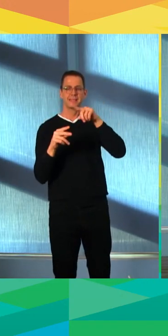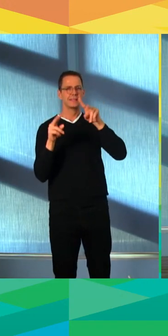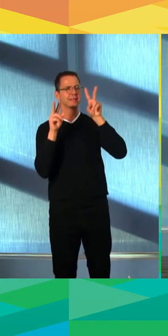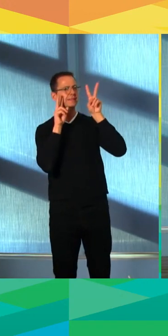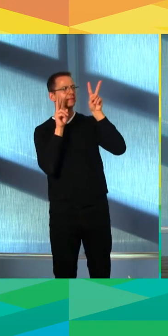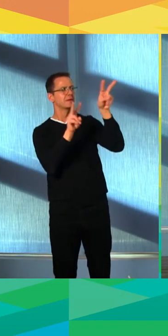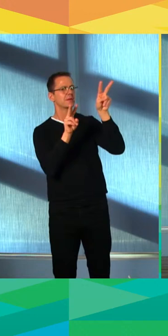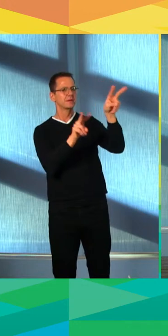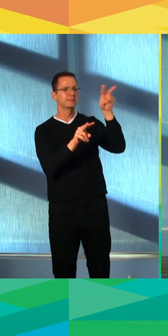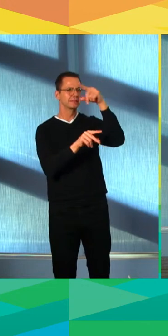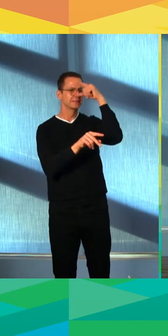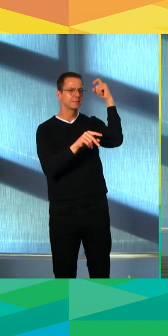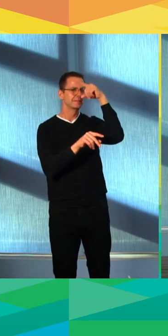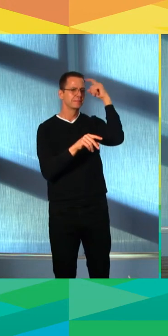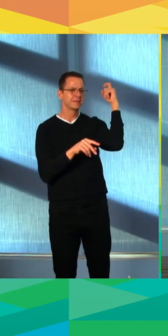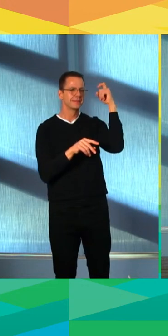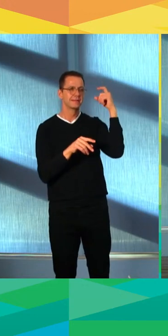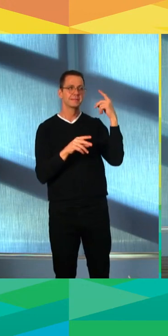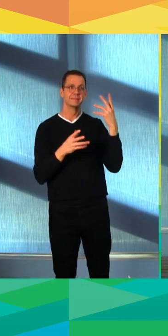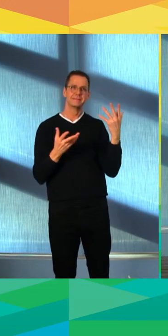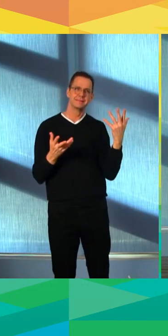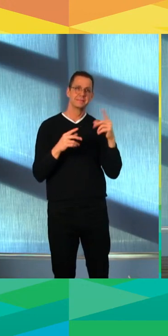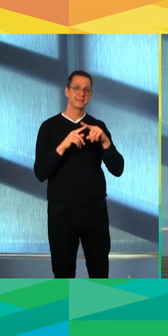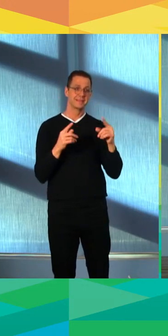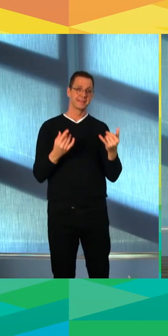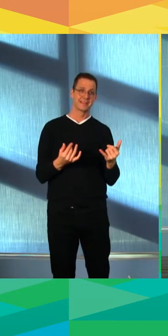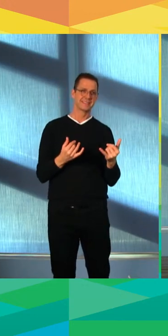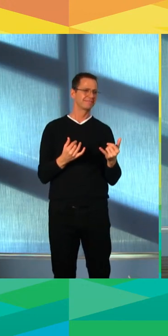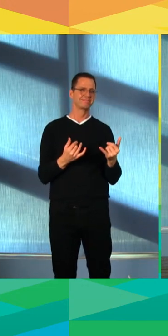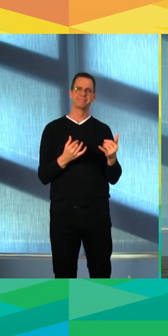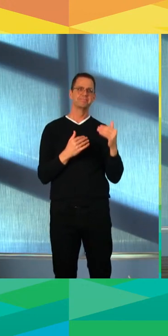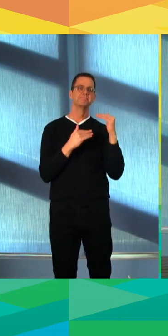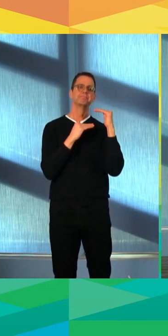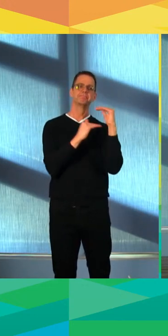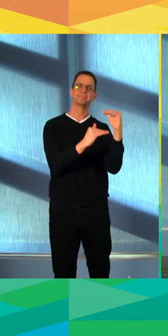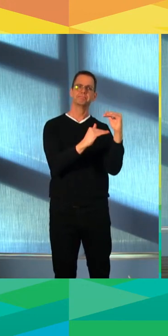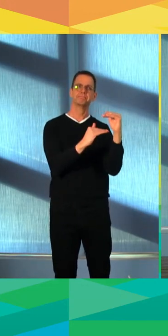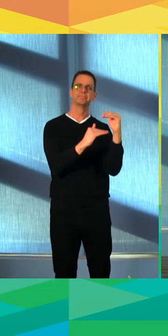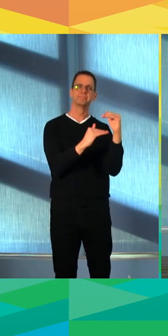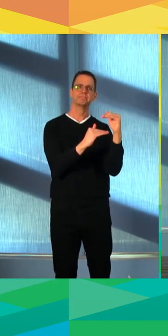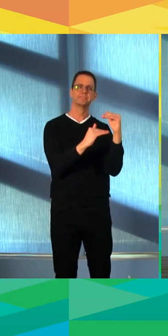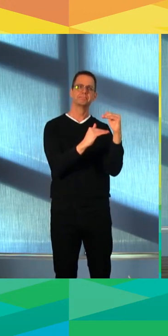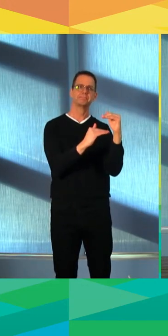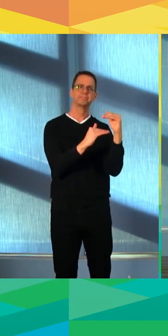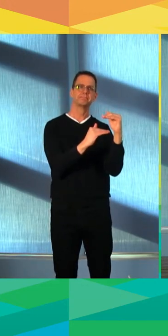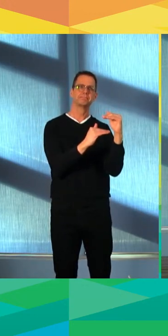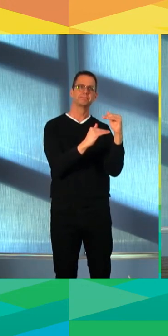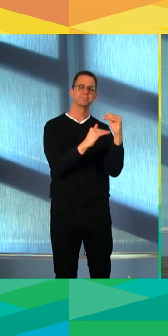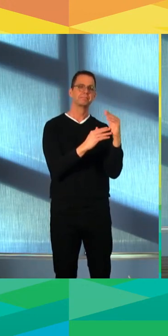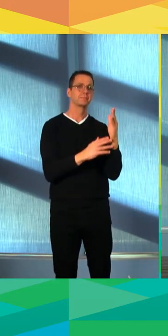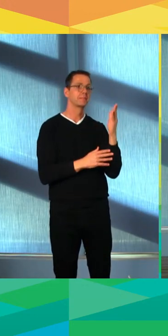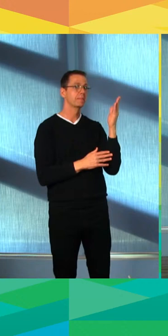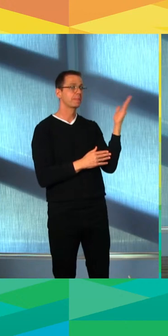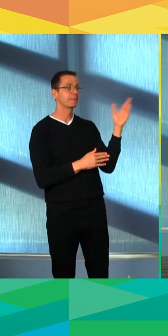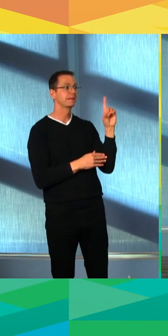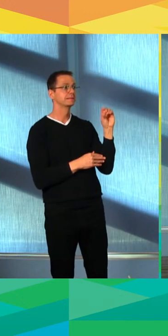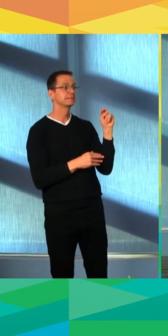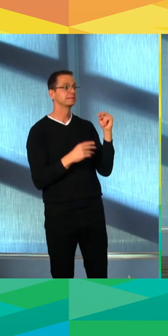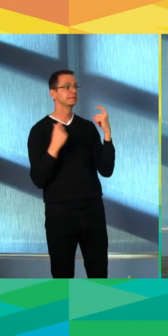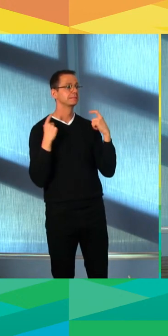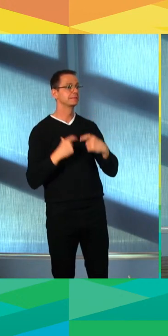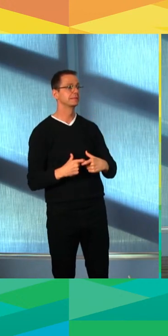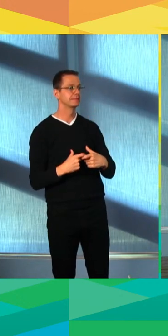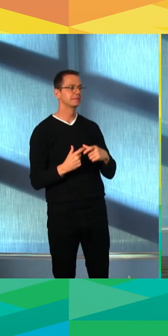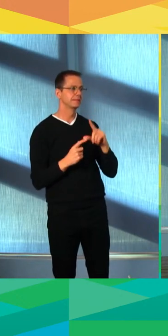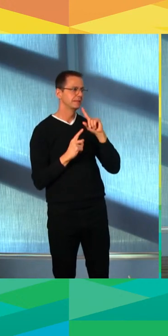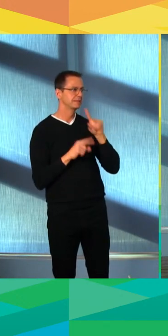Well, I think this whole story, one, is about delayed gratification, because